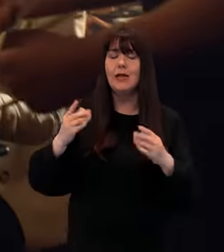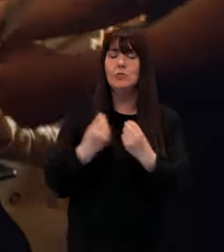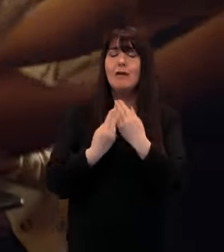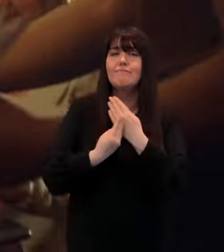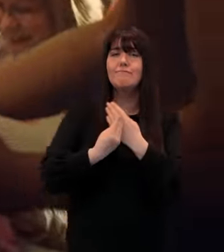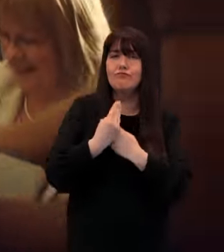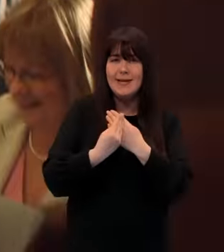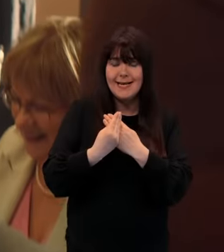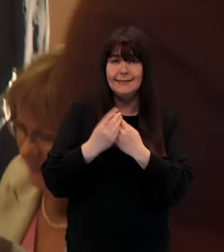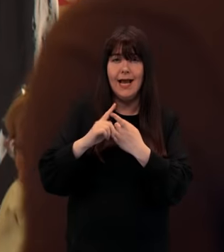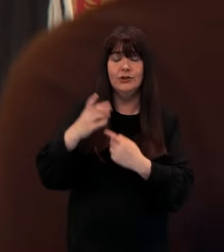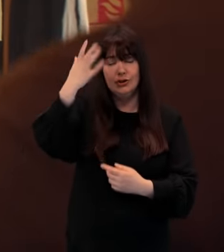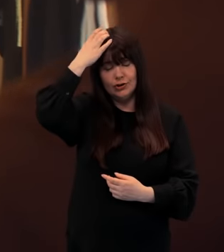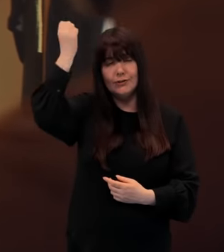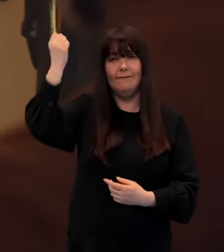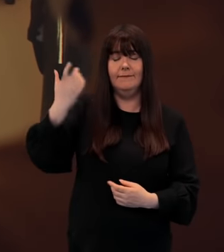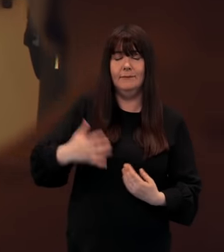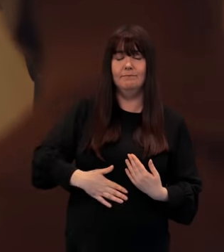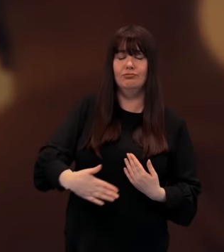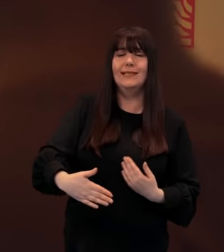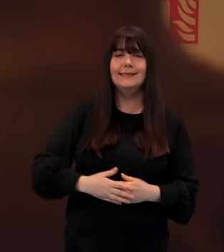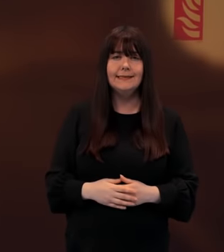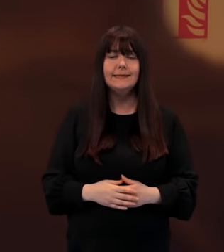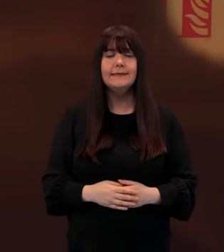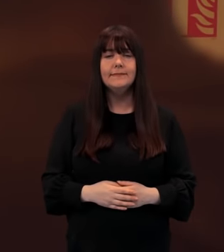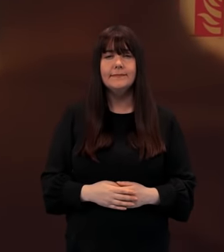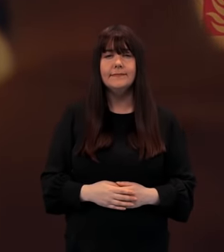Today's special is the Caesar salad with sourdough And the chef is pregnant